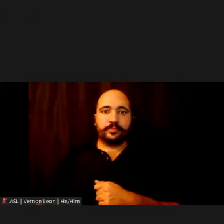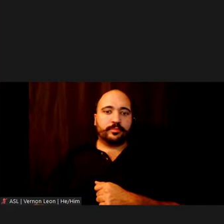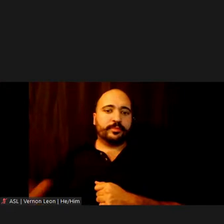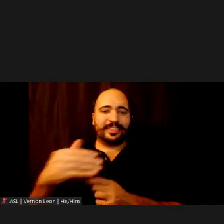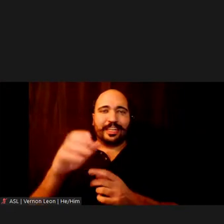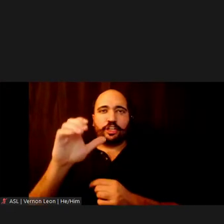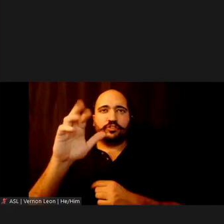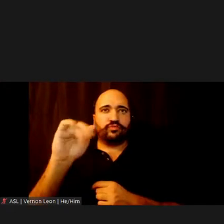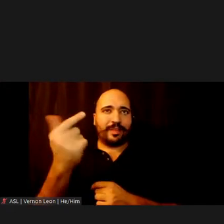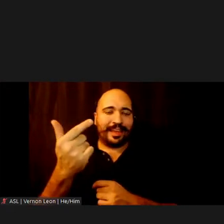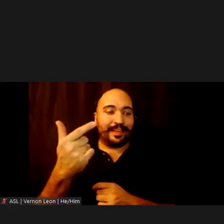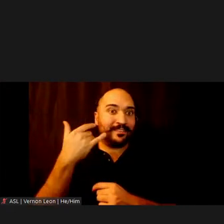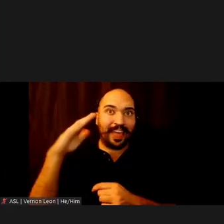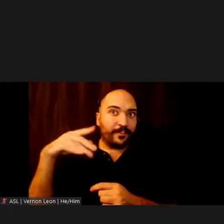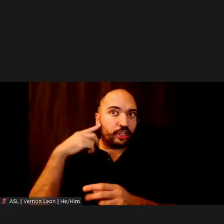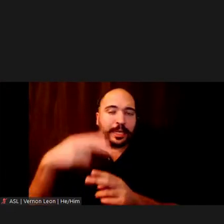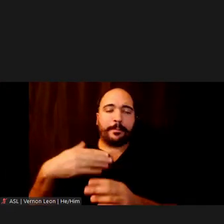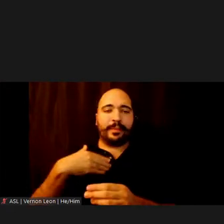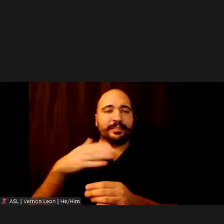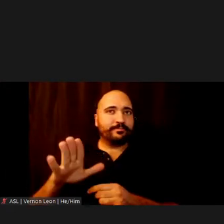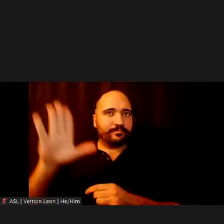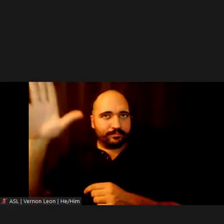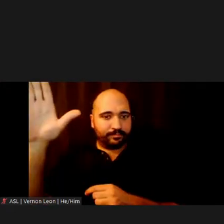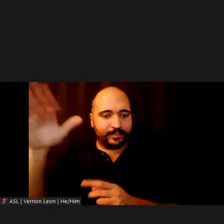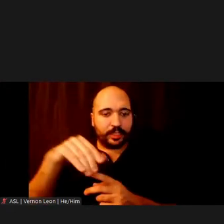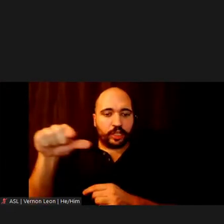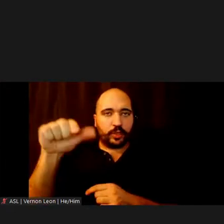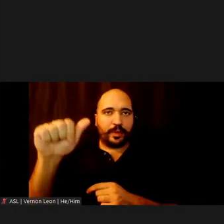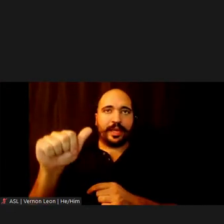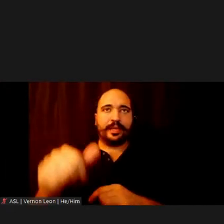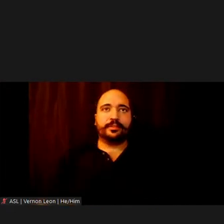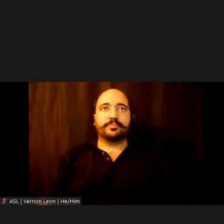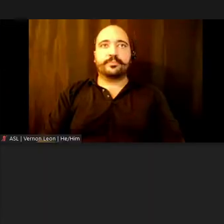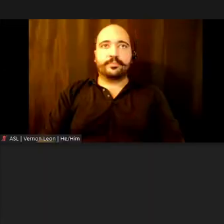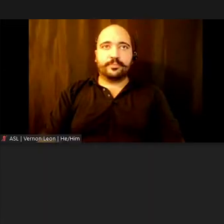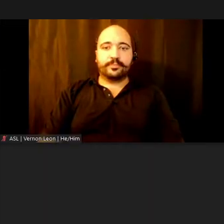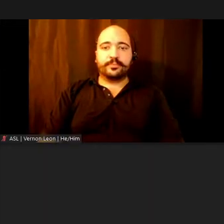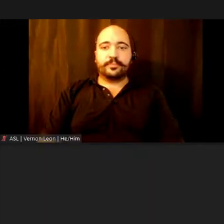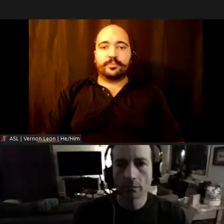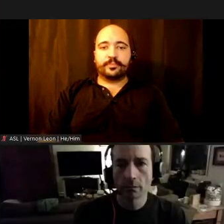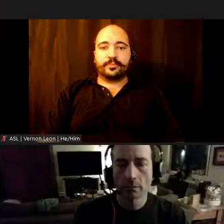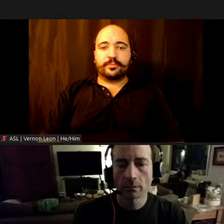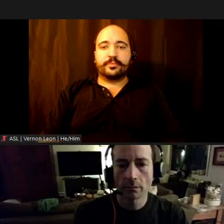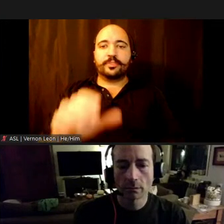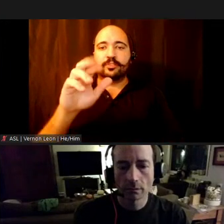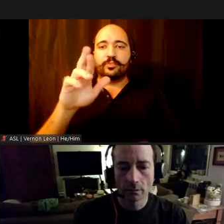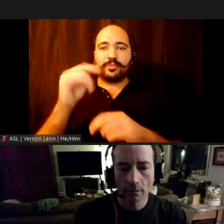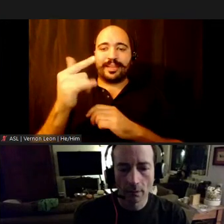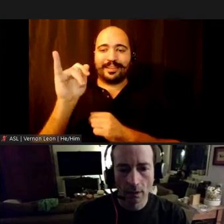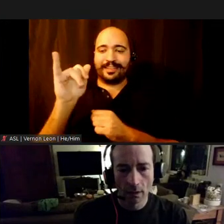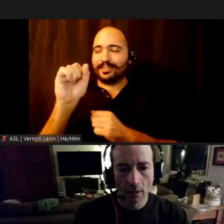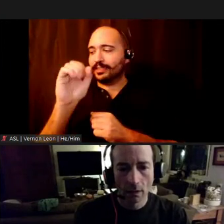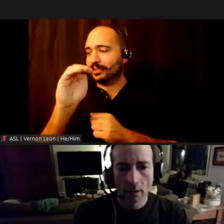speak, please indicate this in the Q&A function. Our next speaker is Craig Isman.